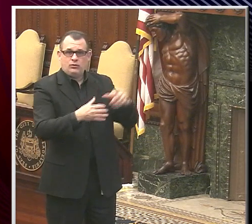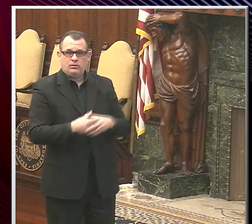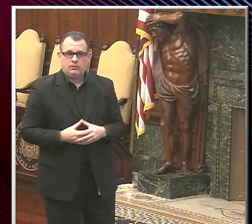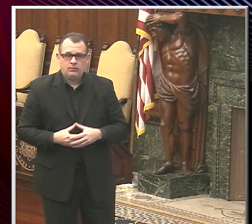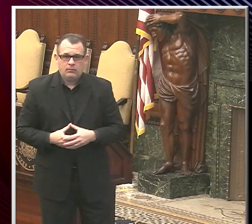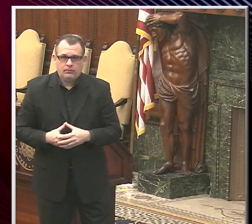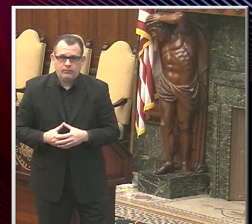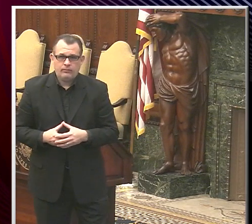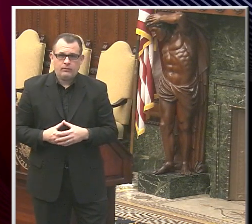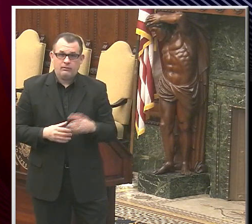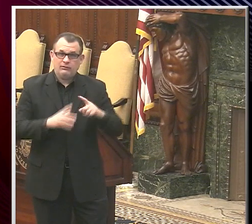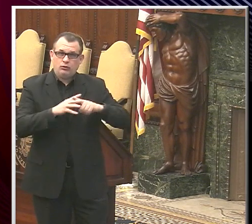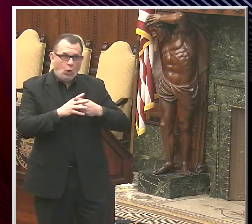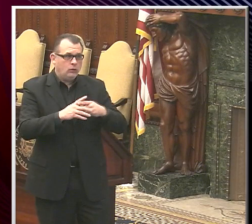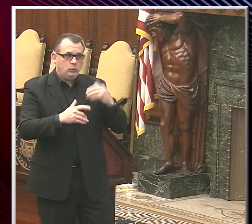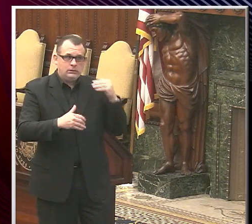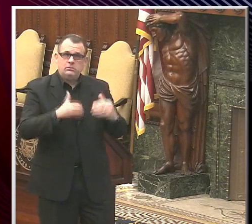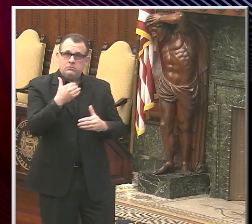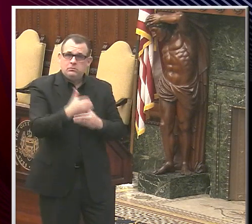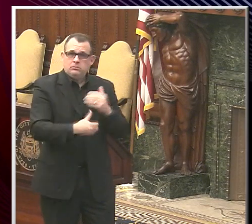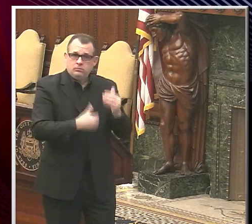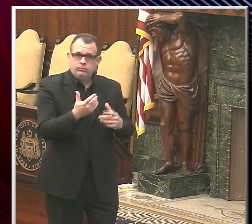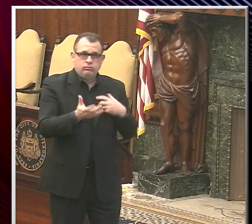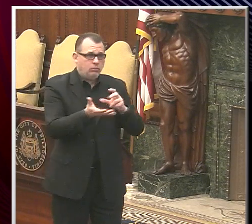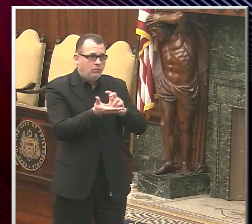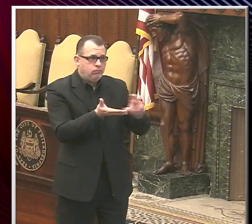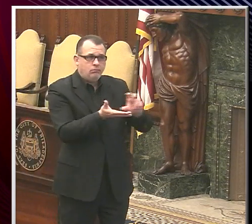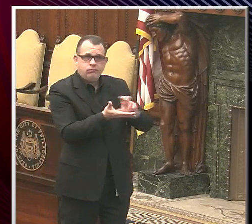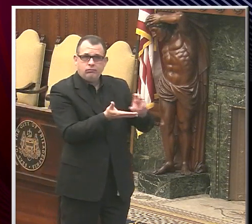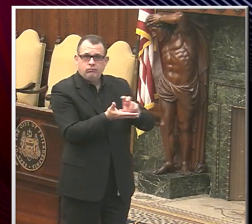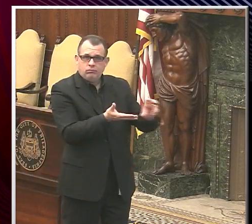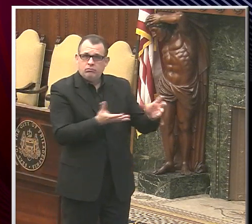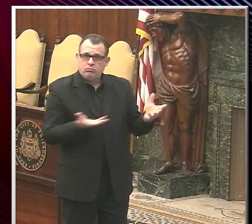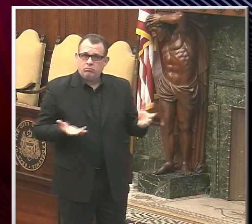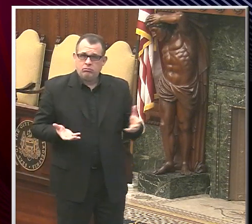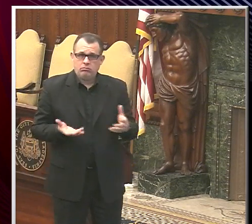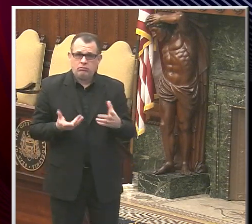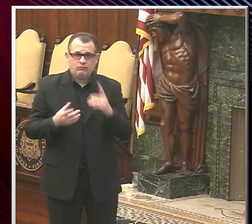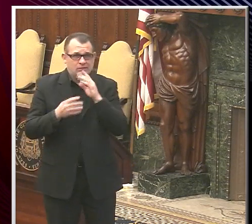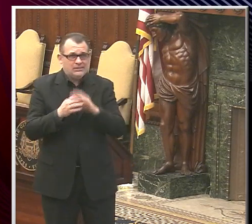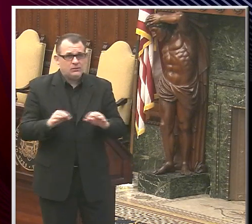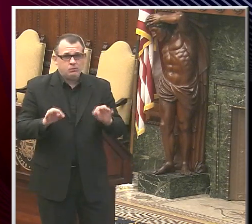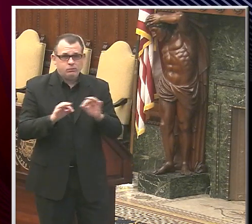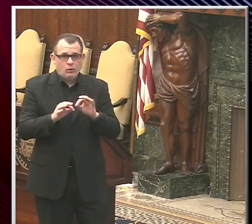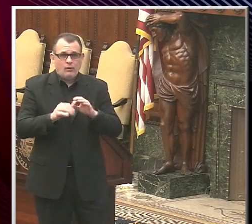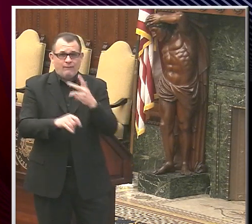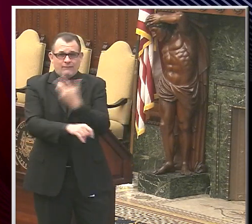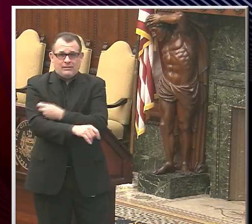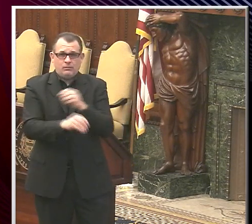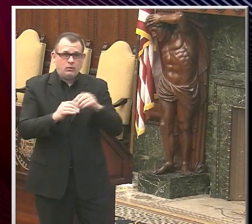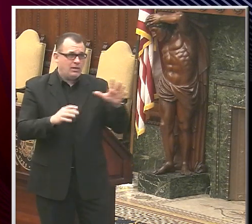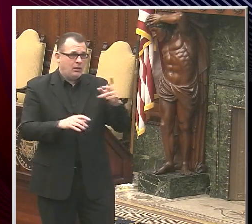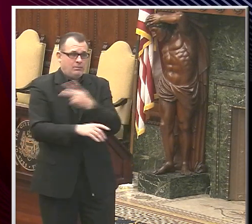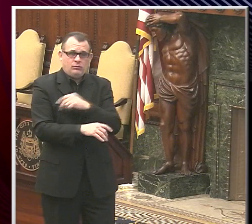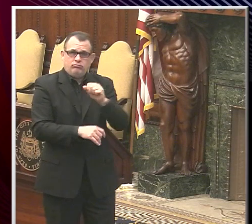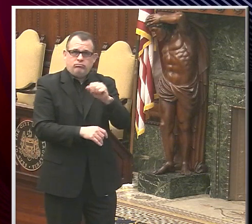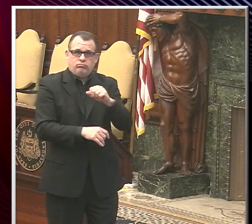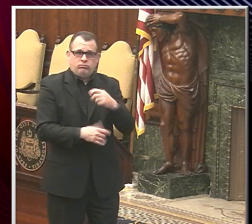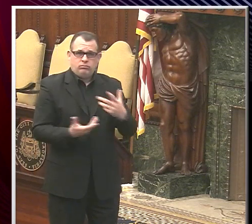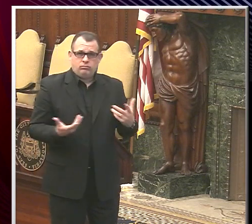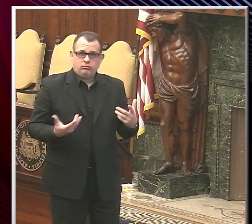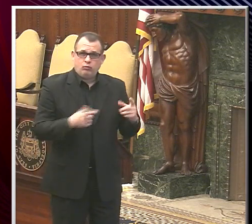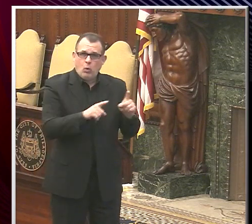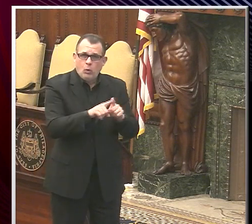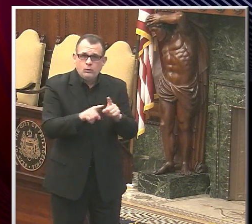really just getting started, but we are directing more vaccine, and it's important to us that they vaccinate more of their patients. In addition, we've had just in the past